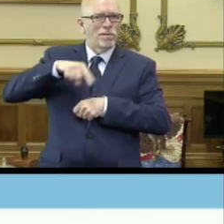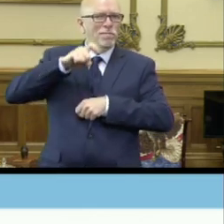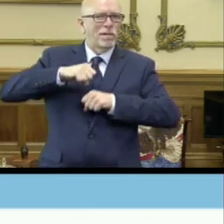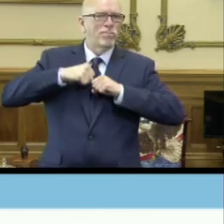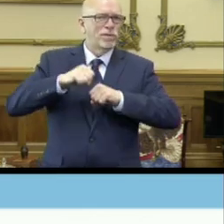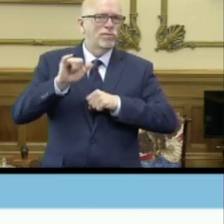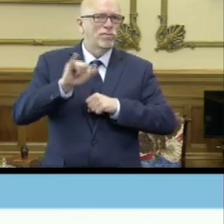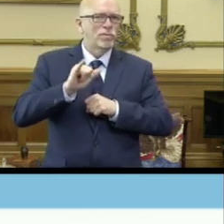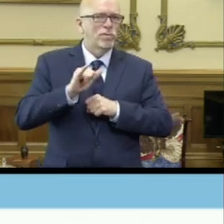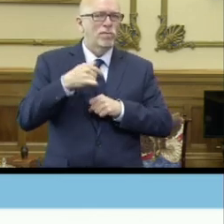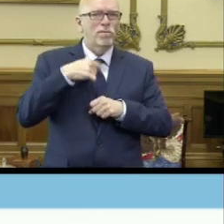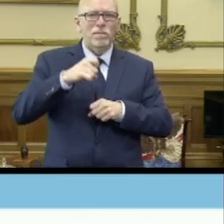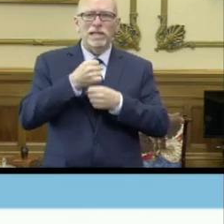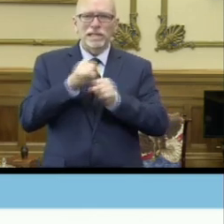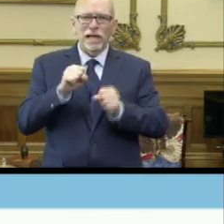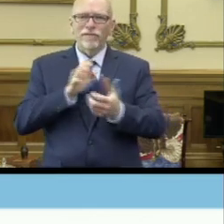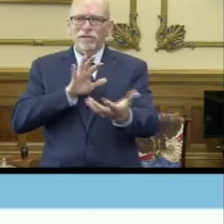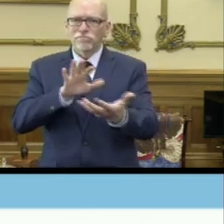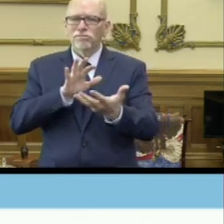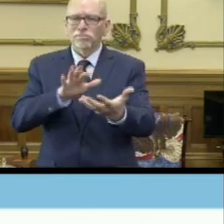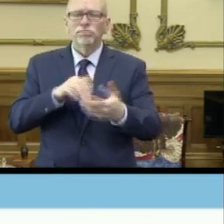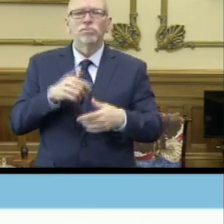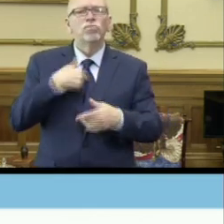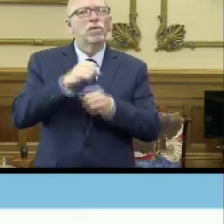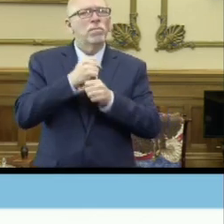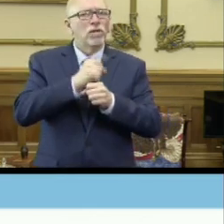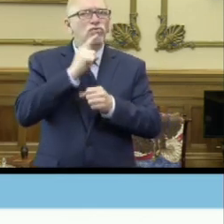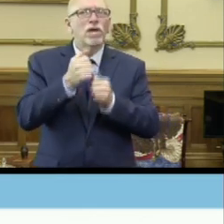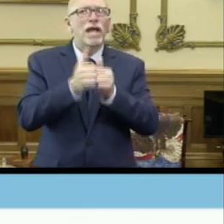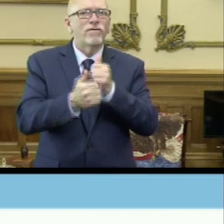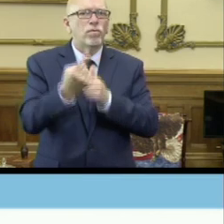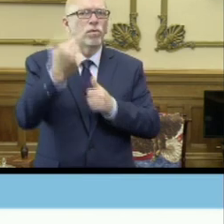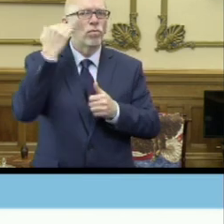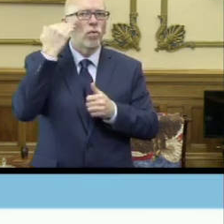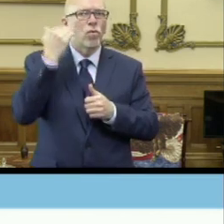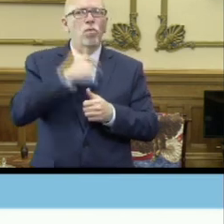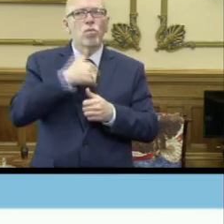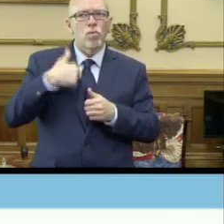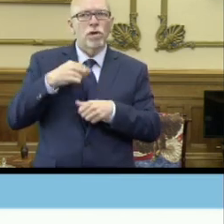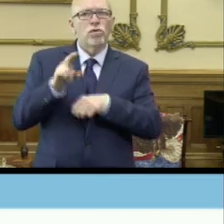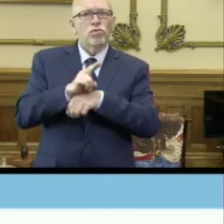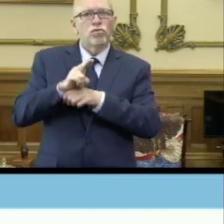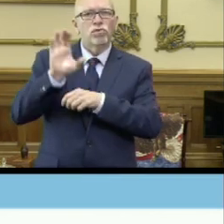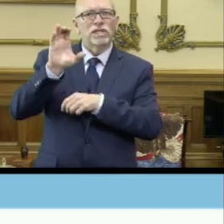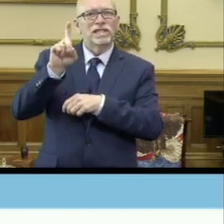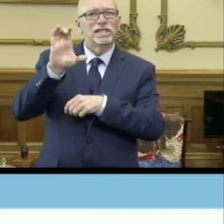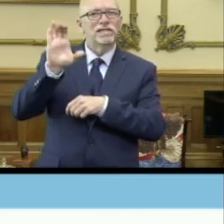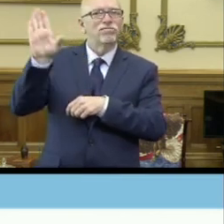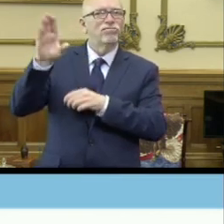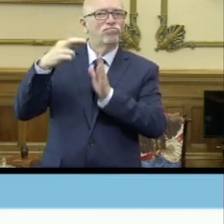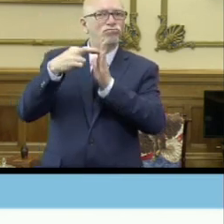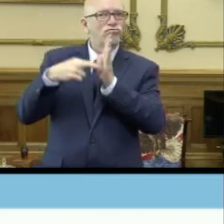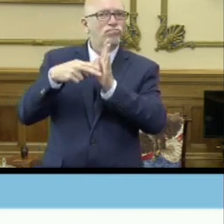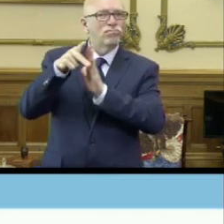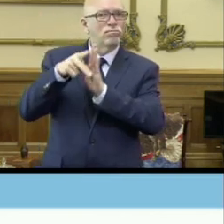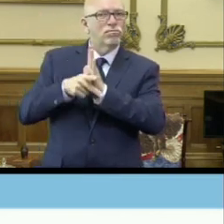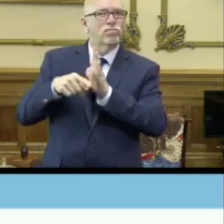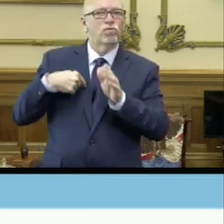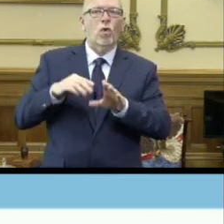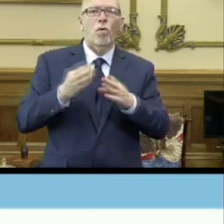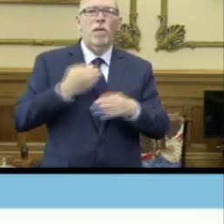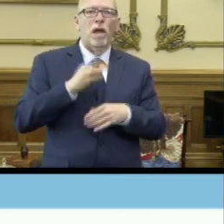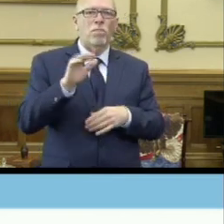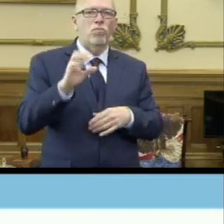be servicing those Hoosiers across the state, and we want to make sure everyone knows that we are employing CDC guidelines as we reopen our